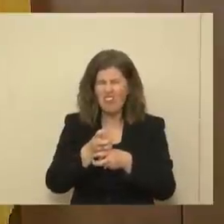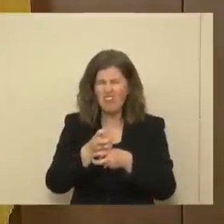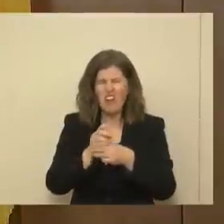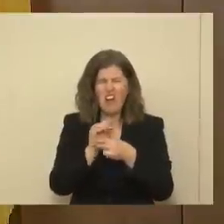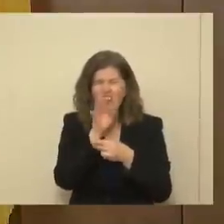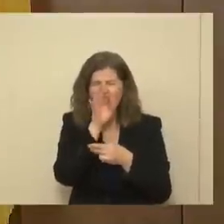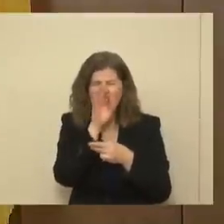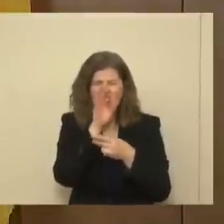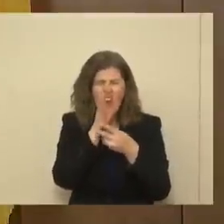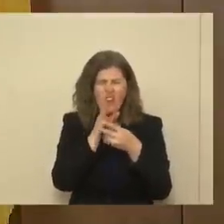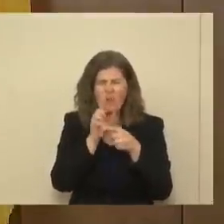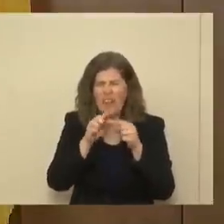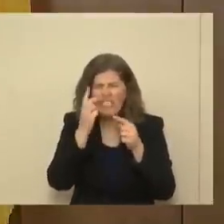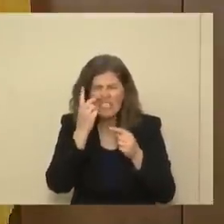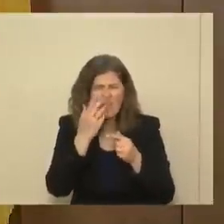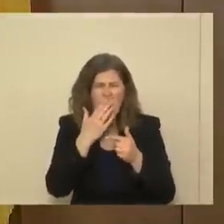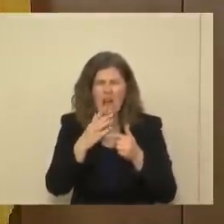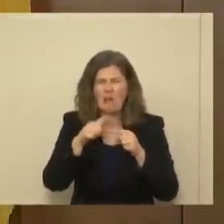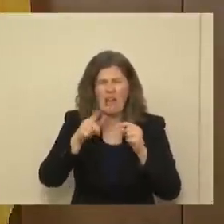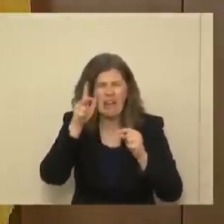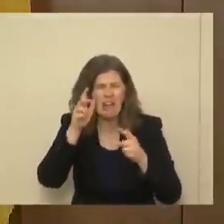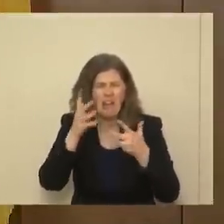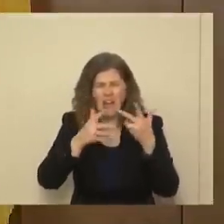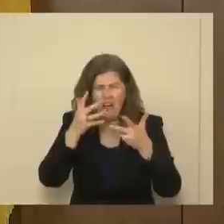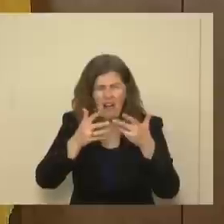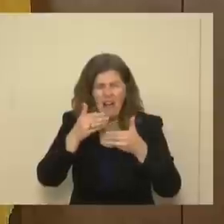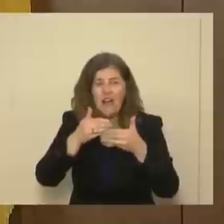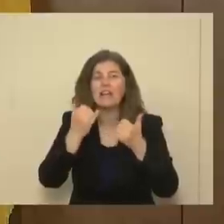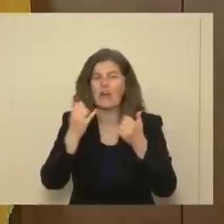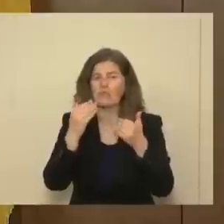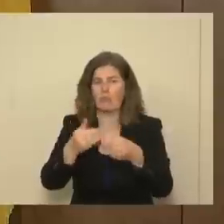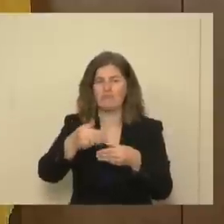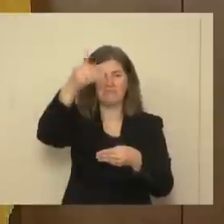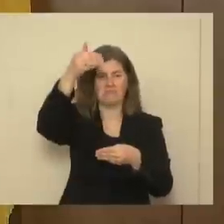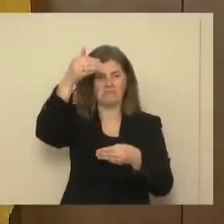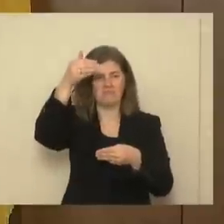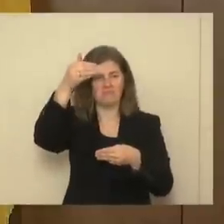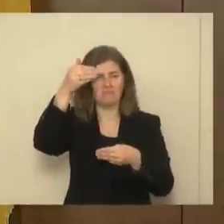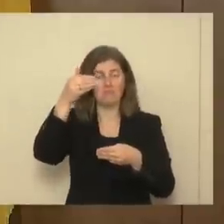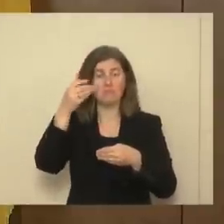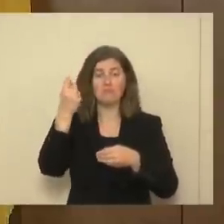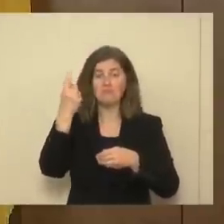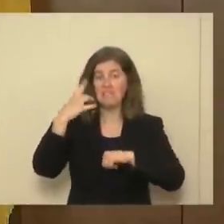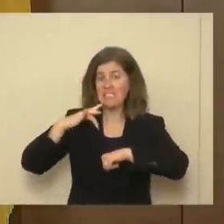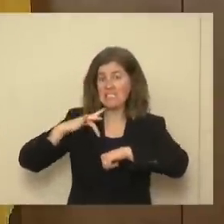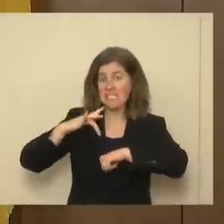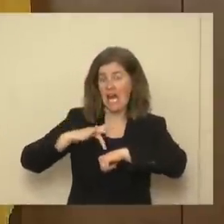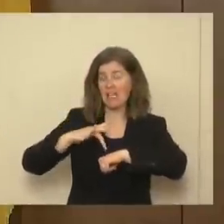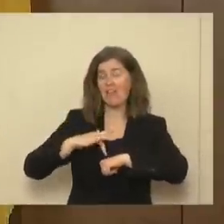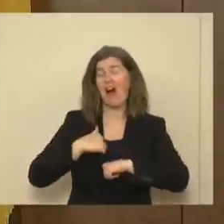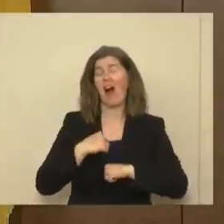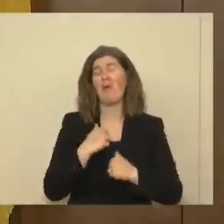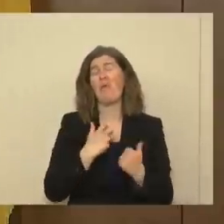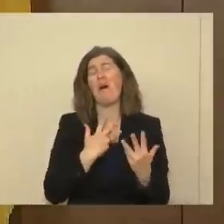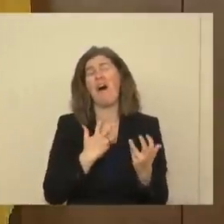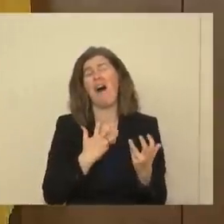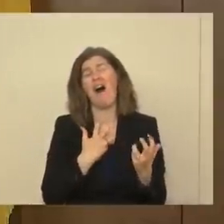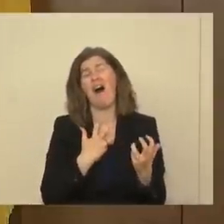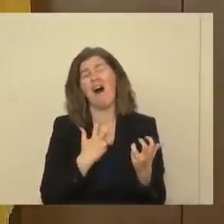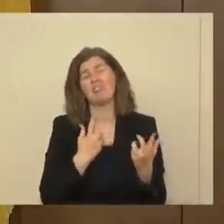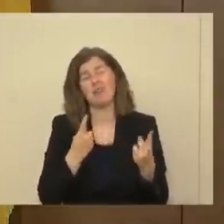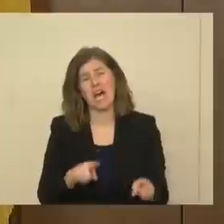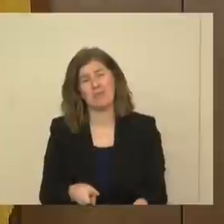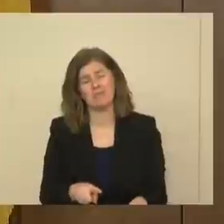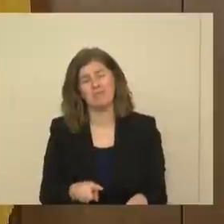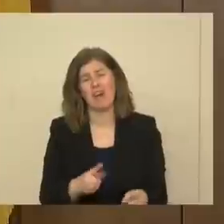hear, you can't see very well, and now we can open them up. Touching, which I really want to occur,